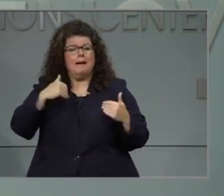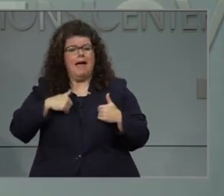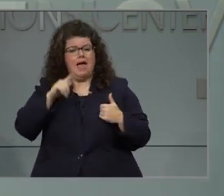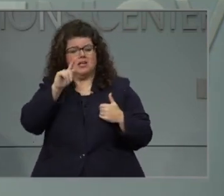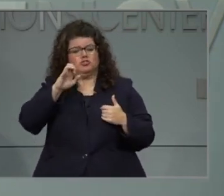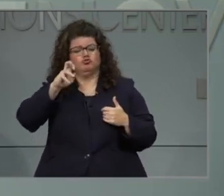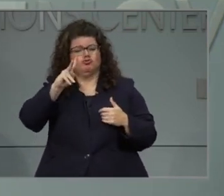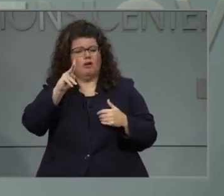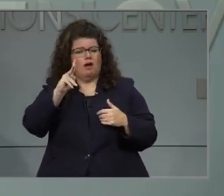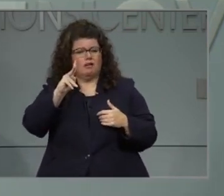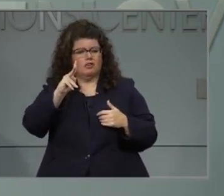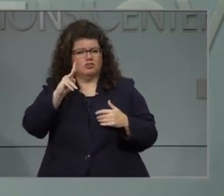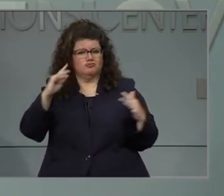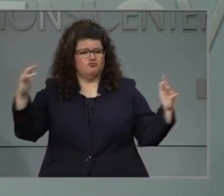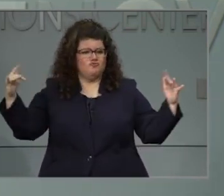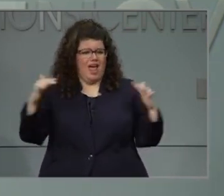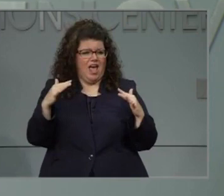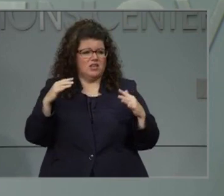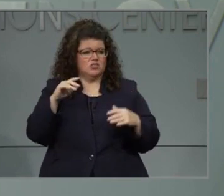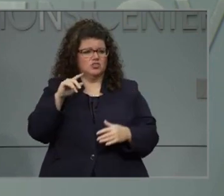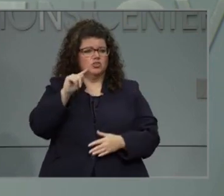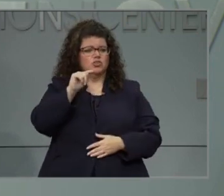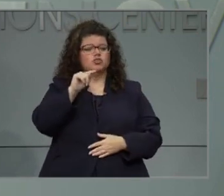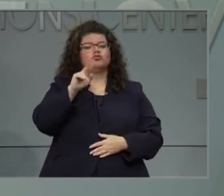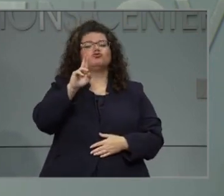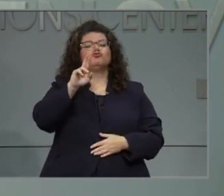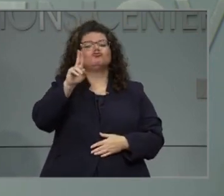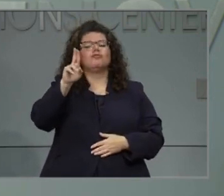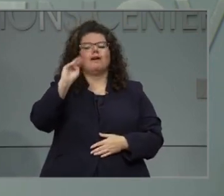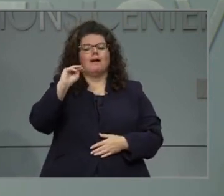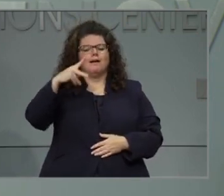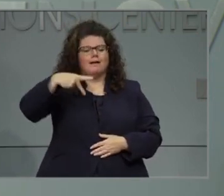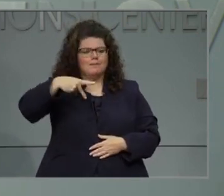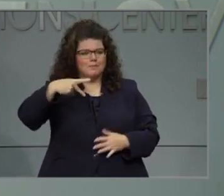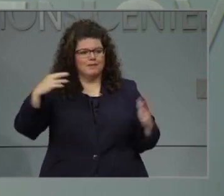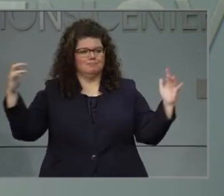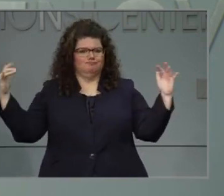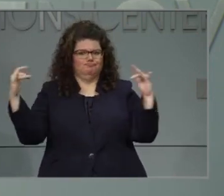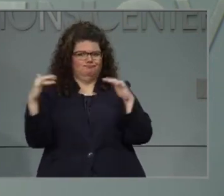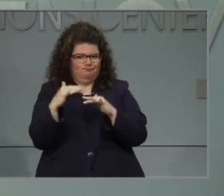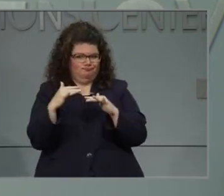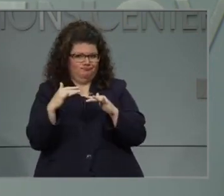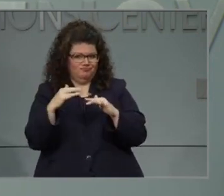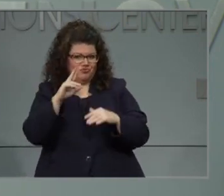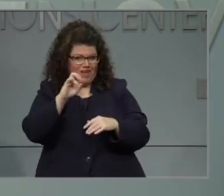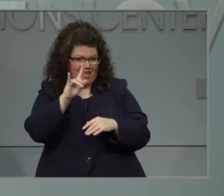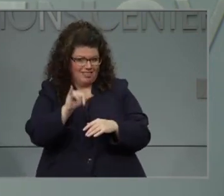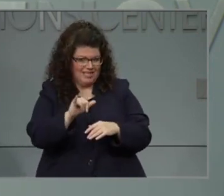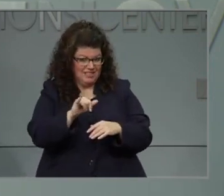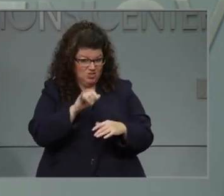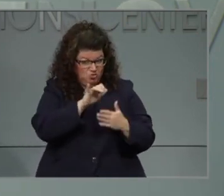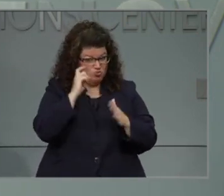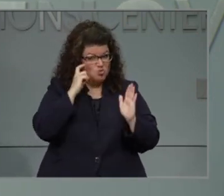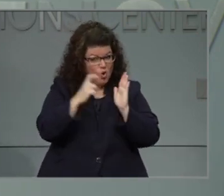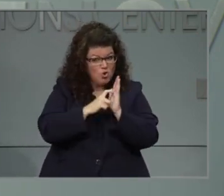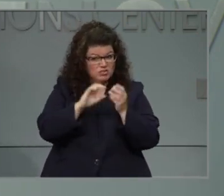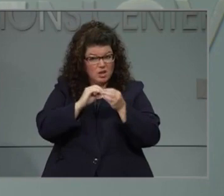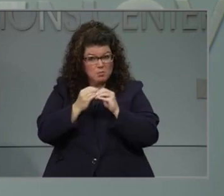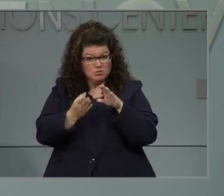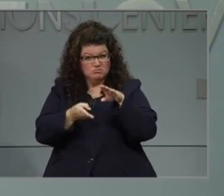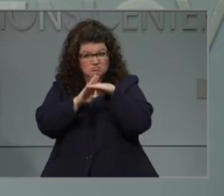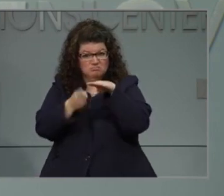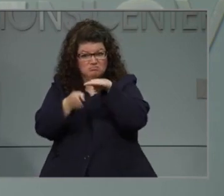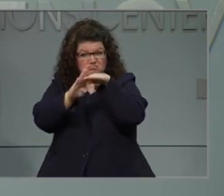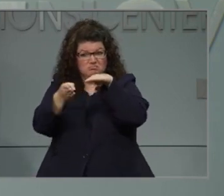As we went through the trends today, we continue to see declines in our metrics, which is good. I think we are now two and a half weeks